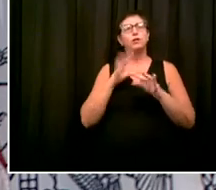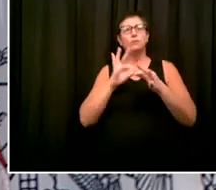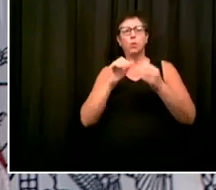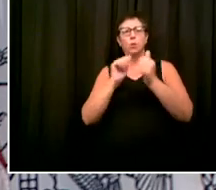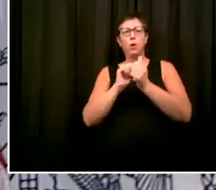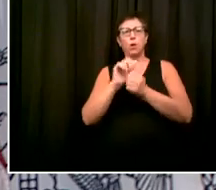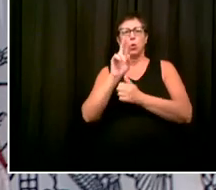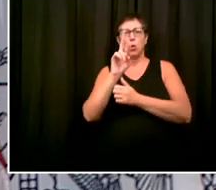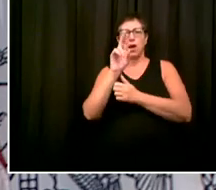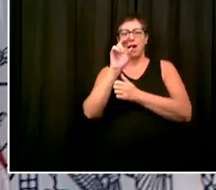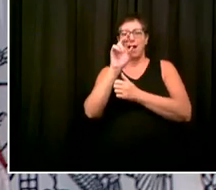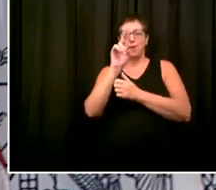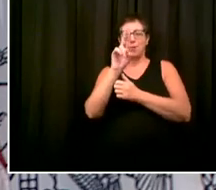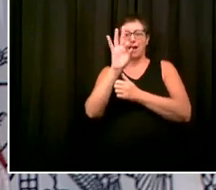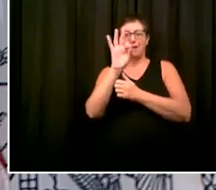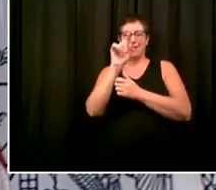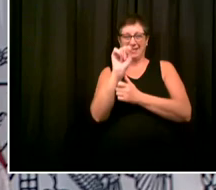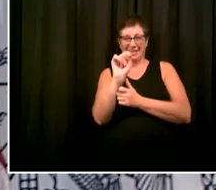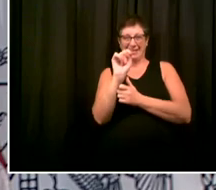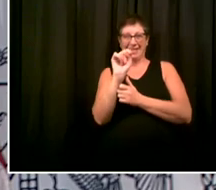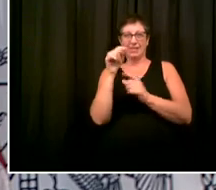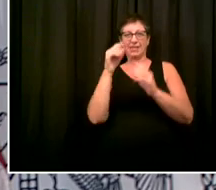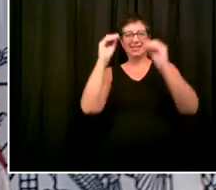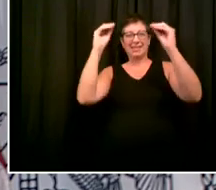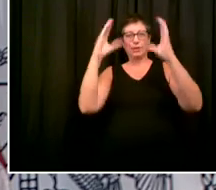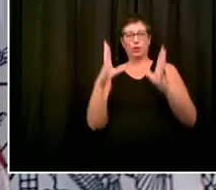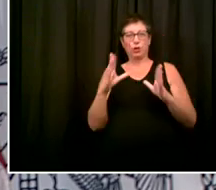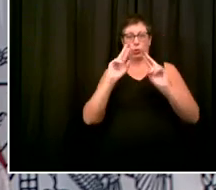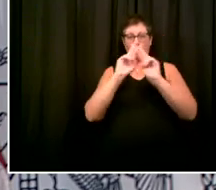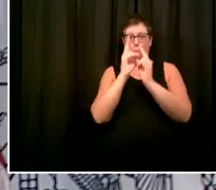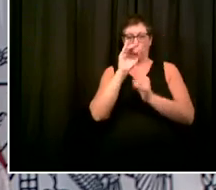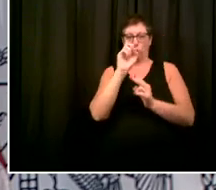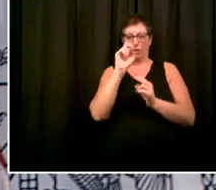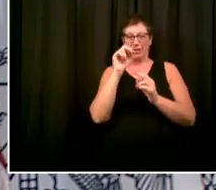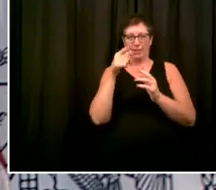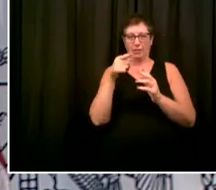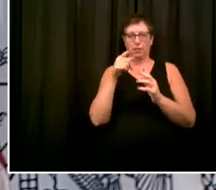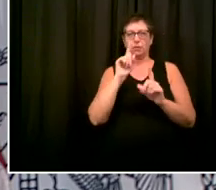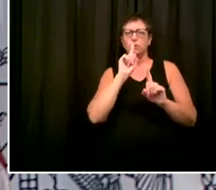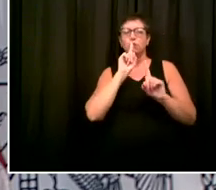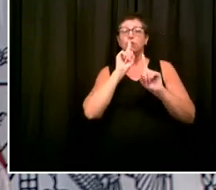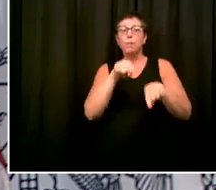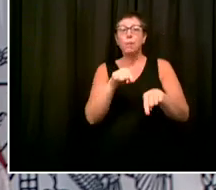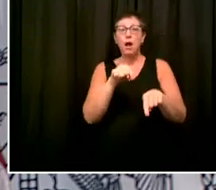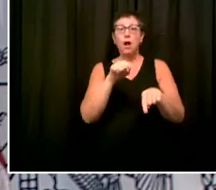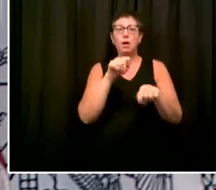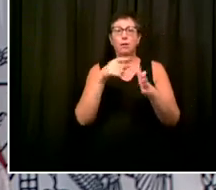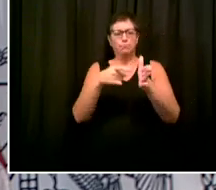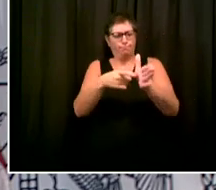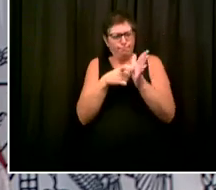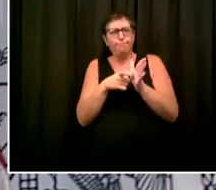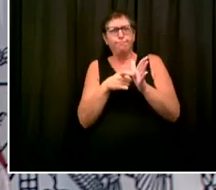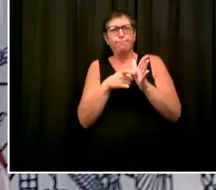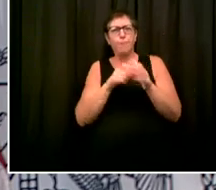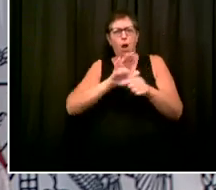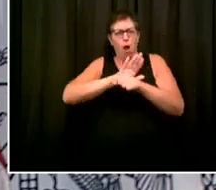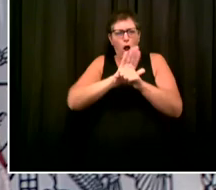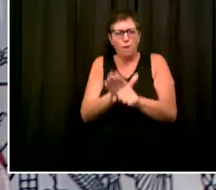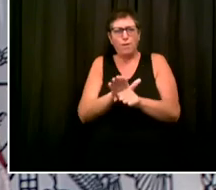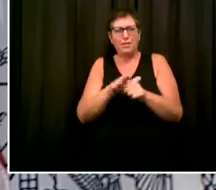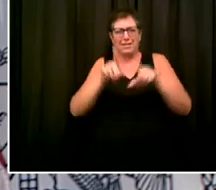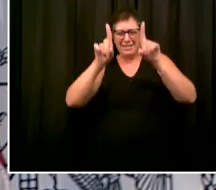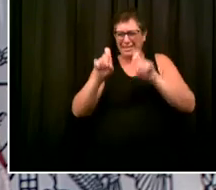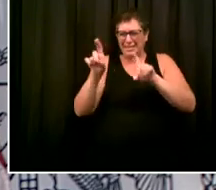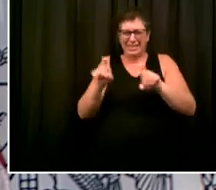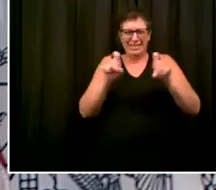COVID tracing. I'm wondering if you could talk about what is the reason behind